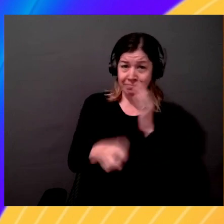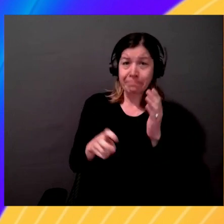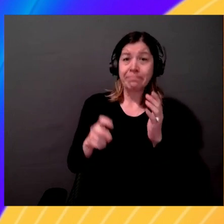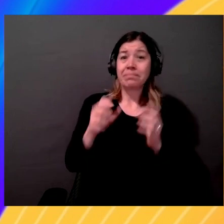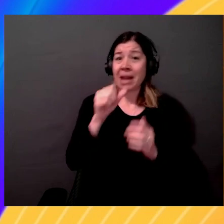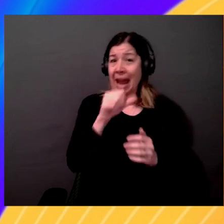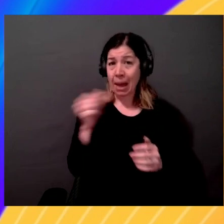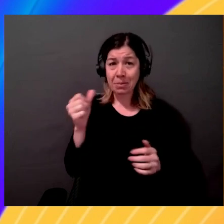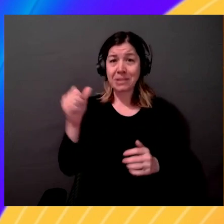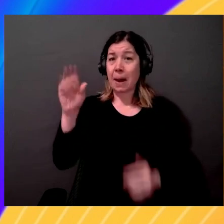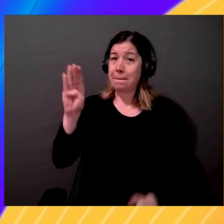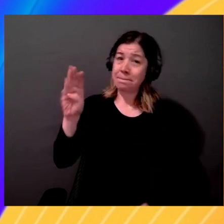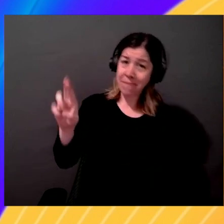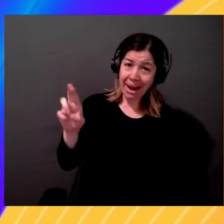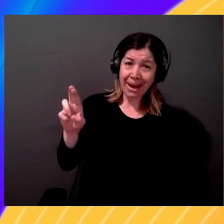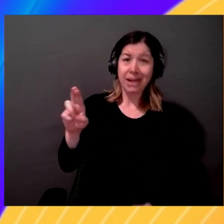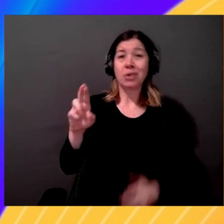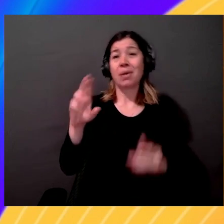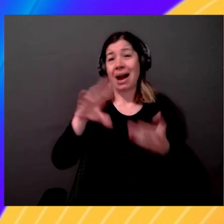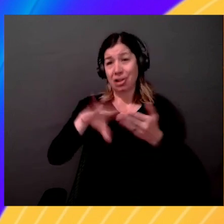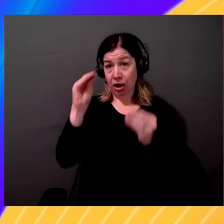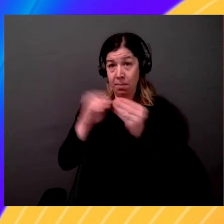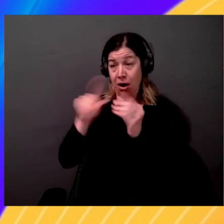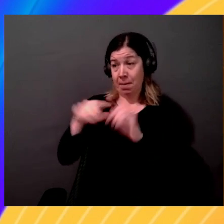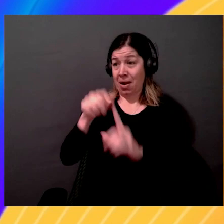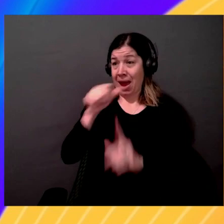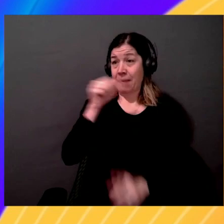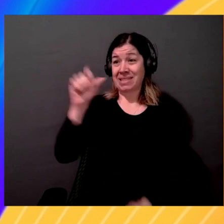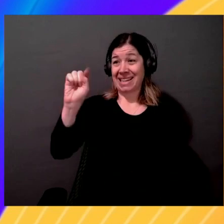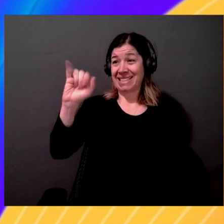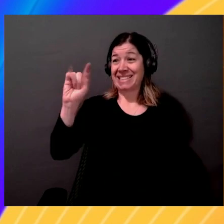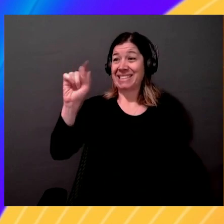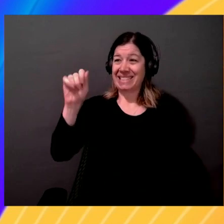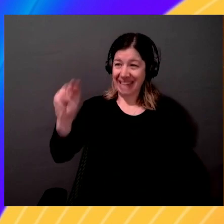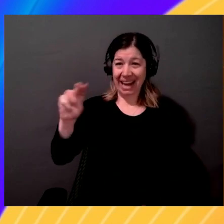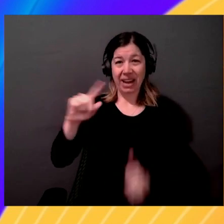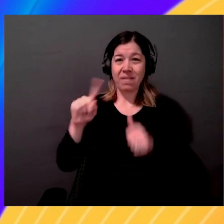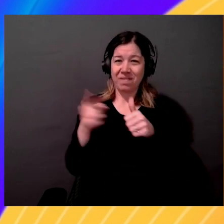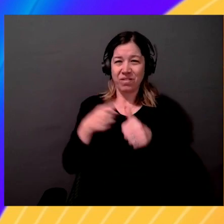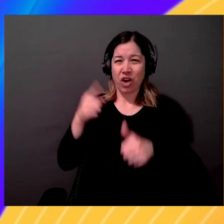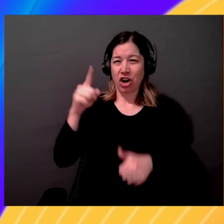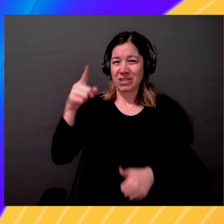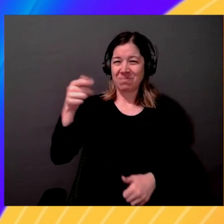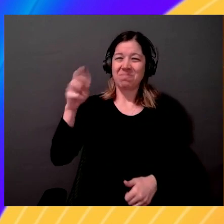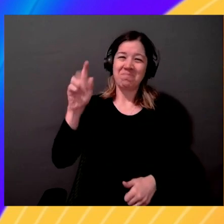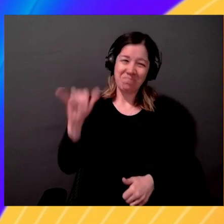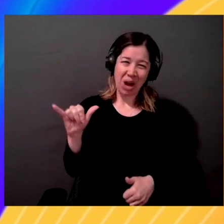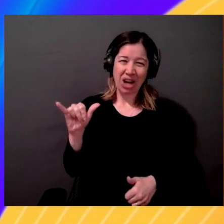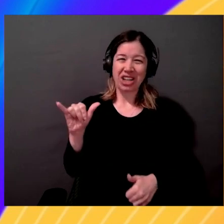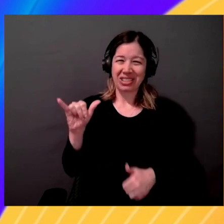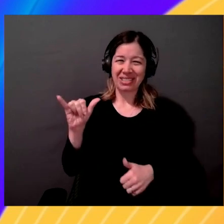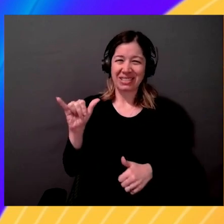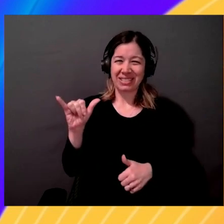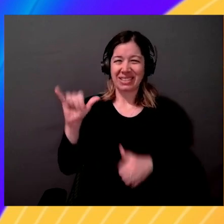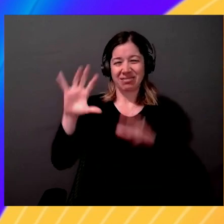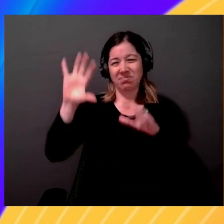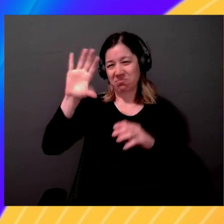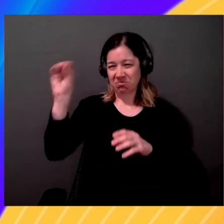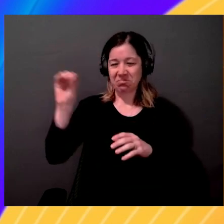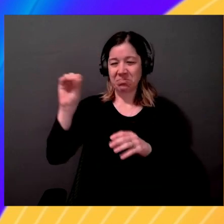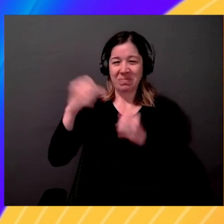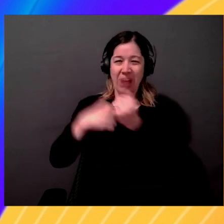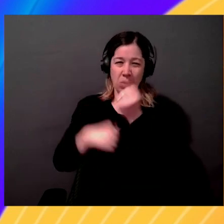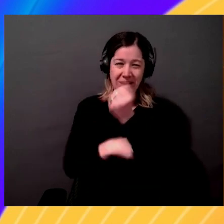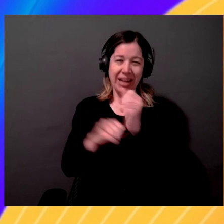about Amazon Titan, which are our first-party foundation models to help customers from Amazon itself. Yep, I did it. I did it right now.